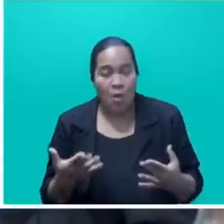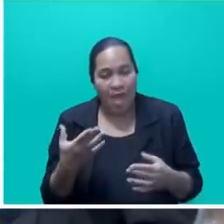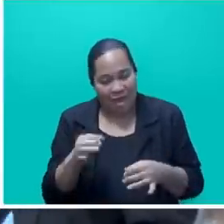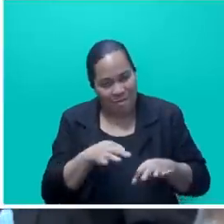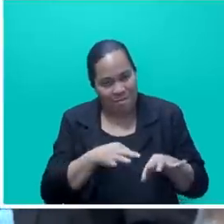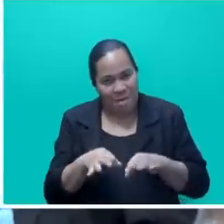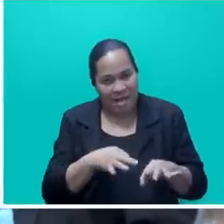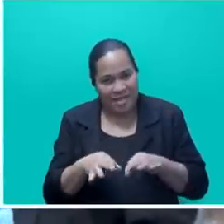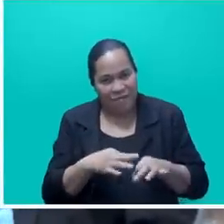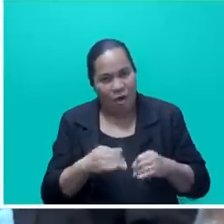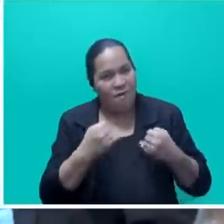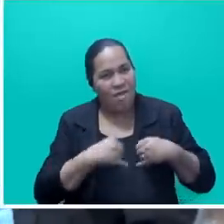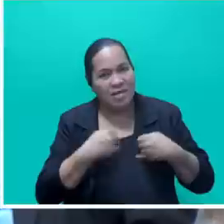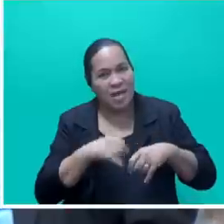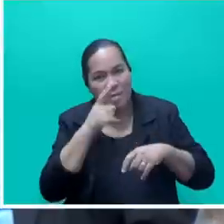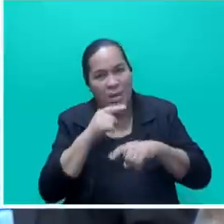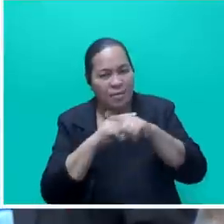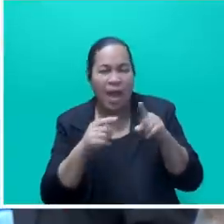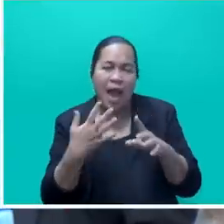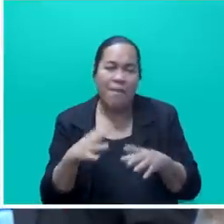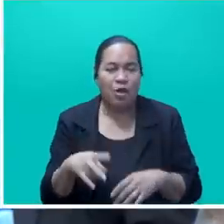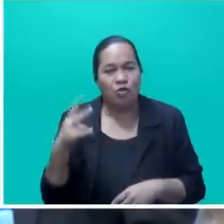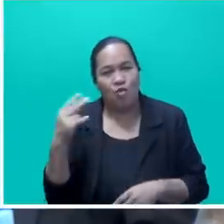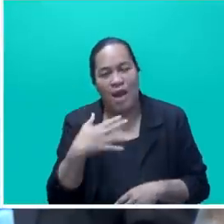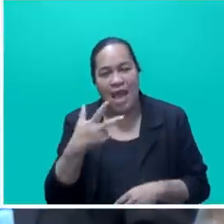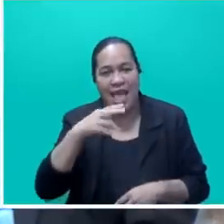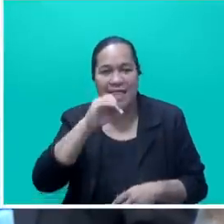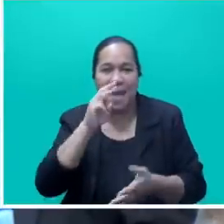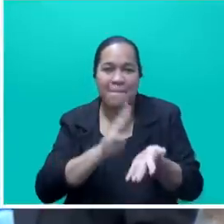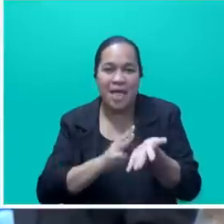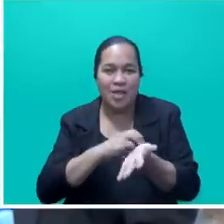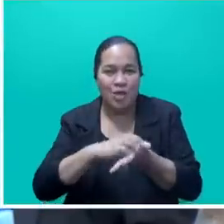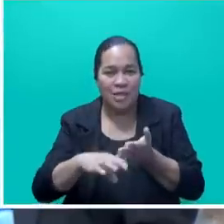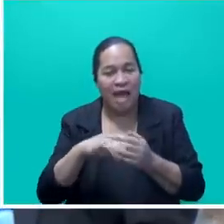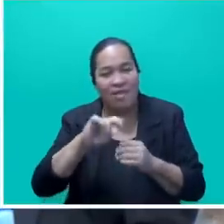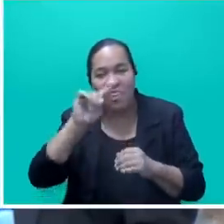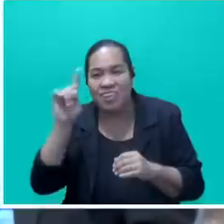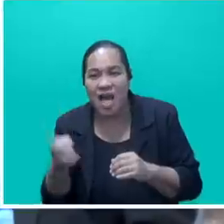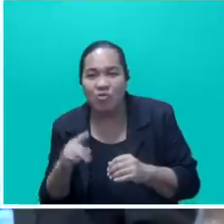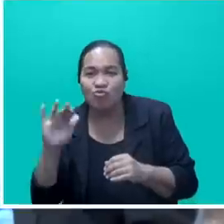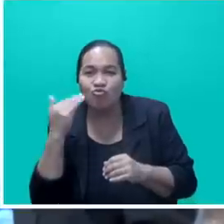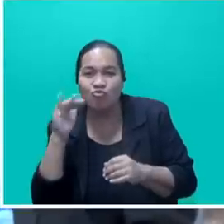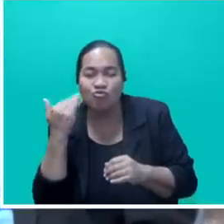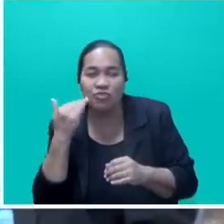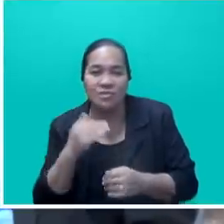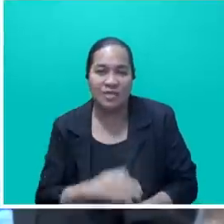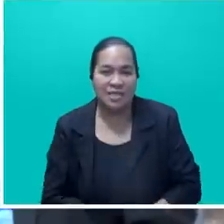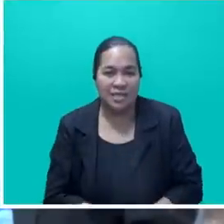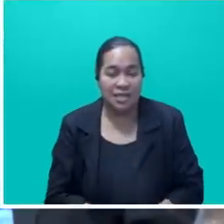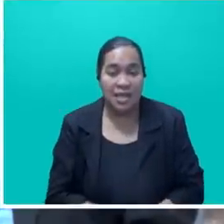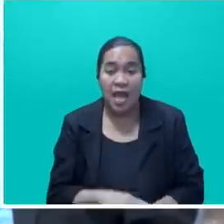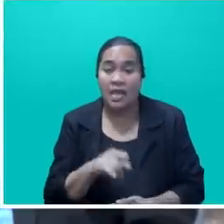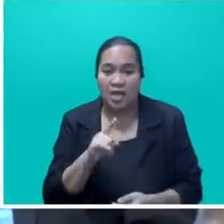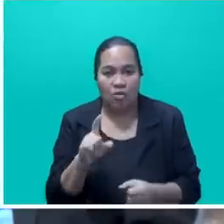investments valued at approximately $280 million with about 1,000 rooms, inventory, that could create